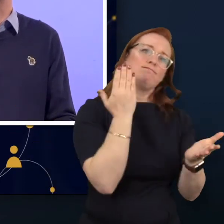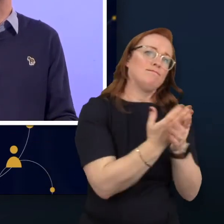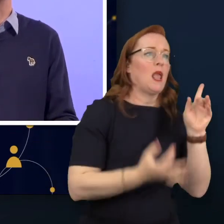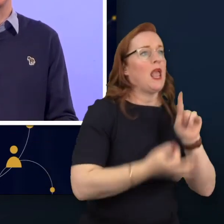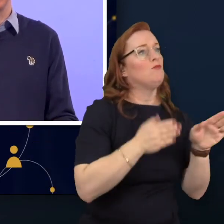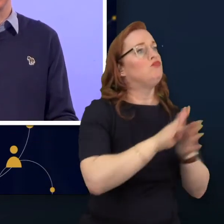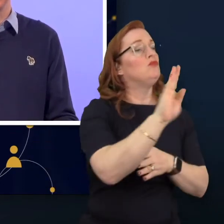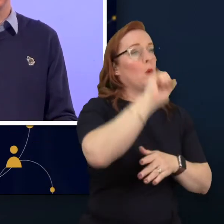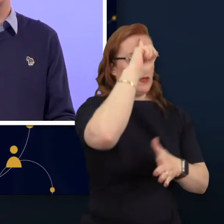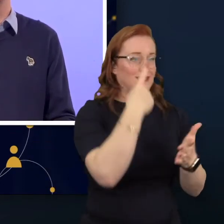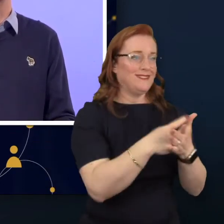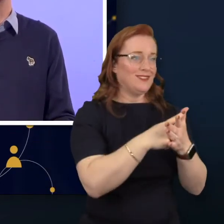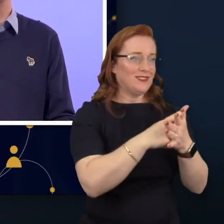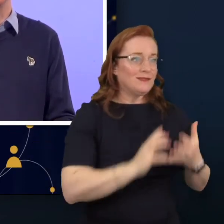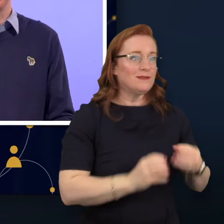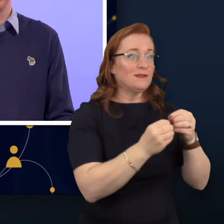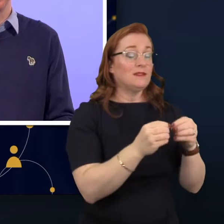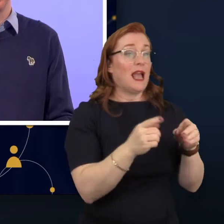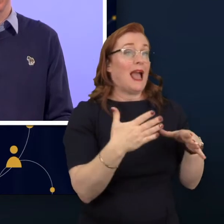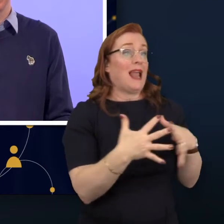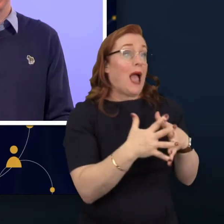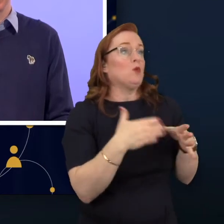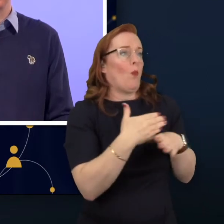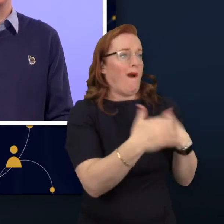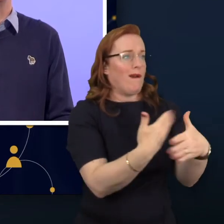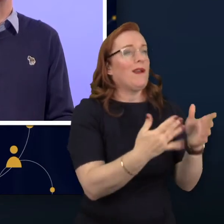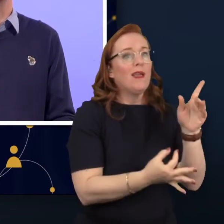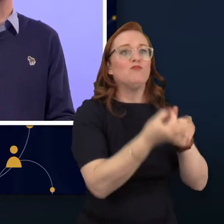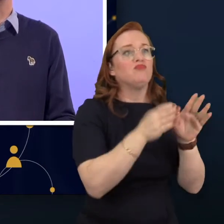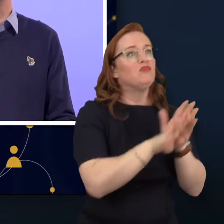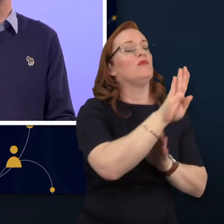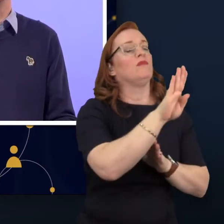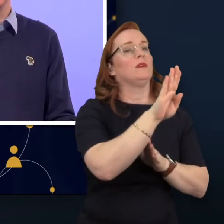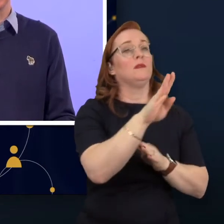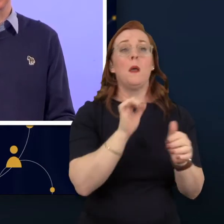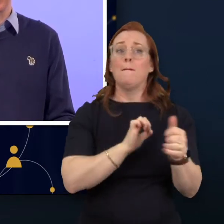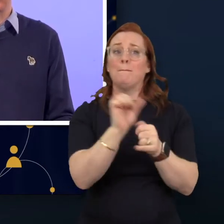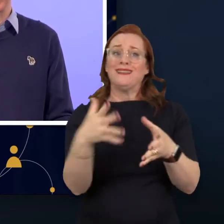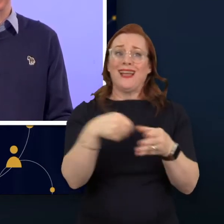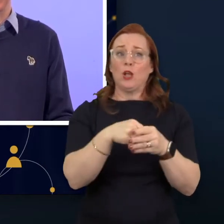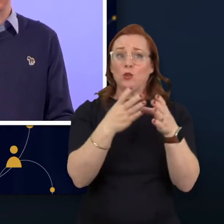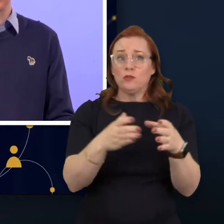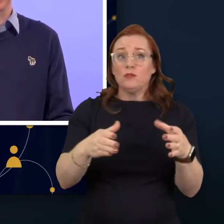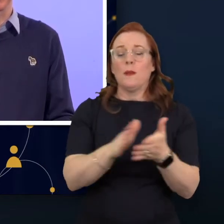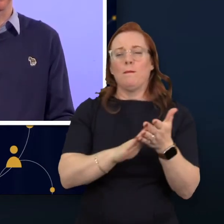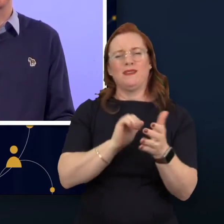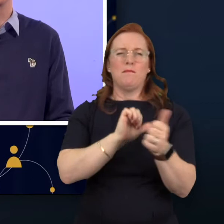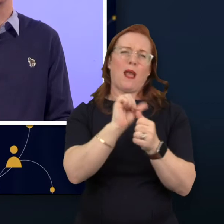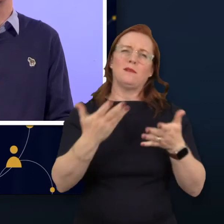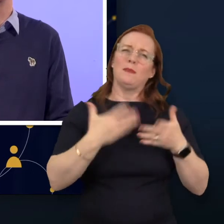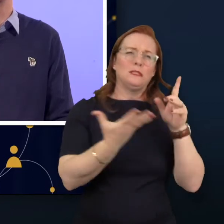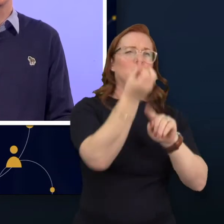quality of decision making and execution and greater inclusion leads to superior business outcomes.